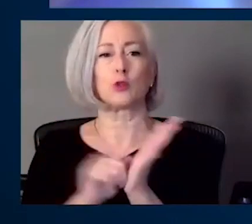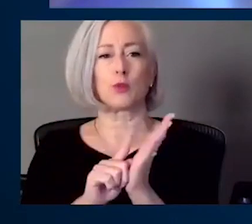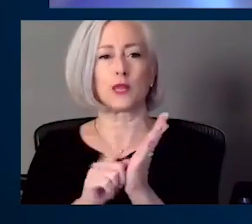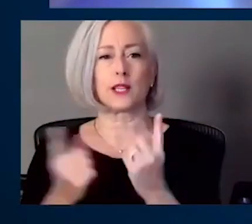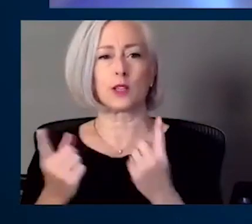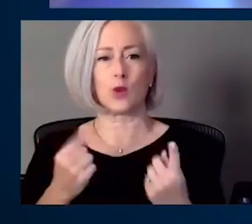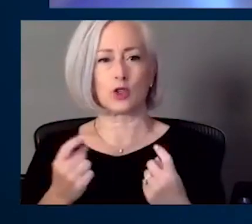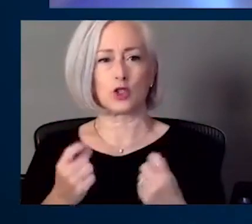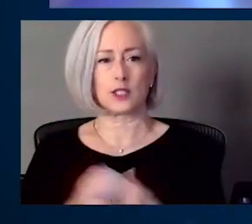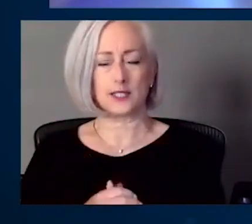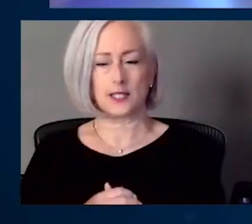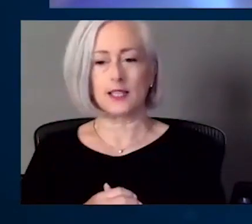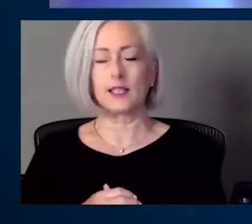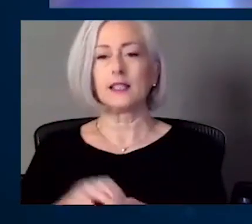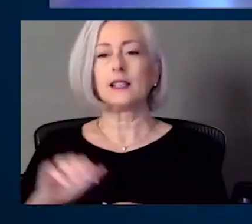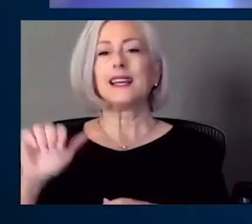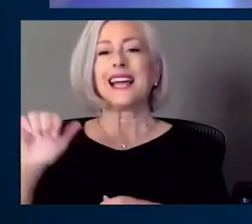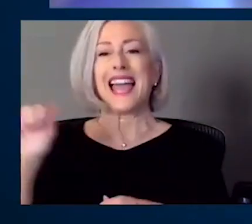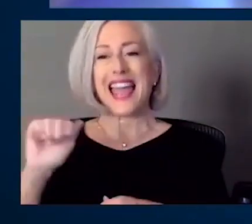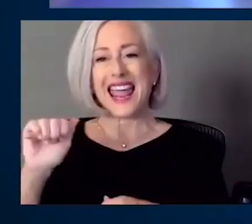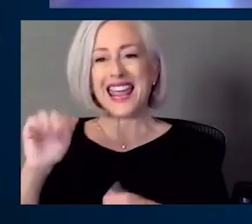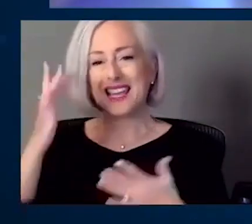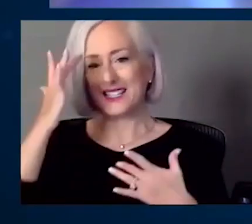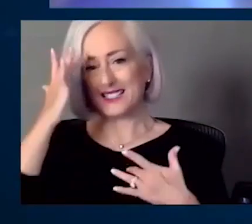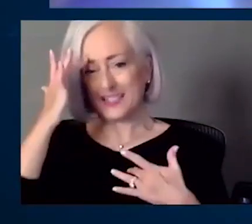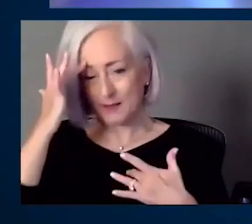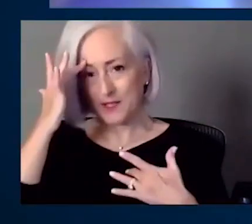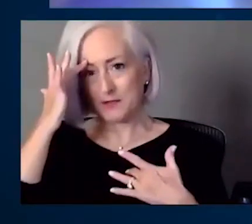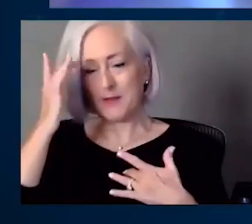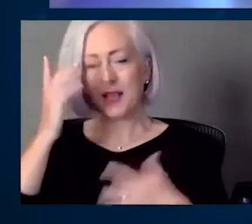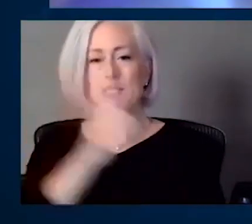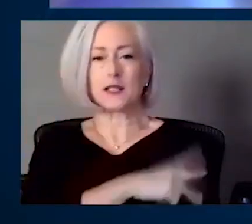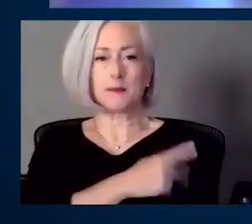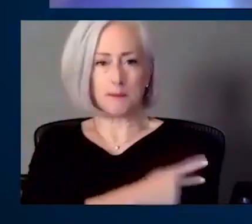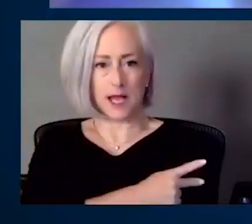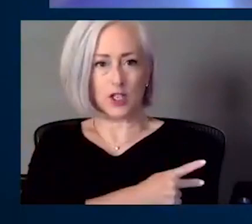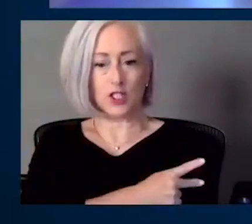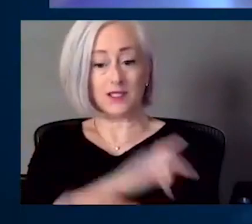asymptomatic COVID patients able to spread COVID to other people?